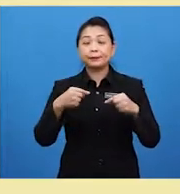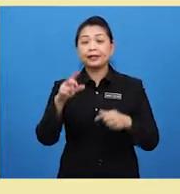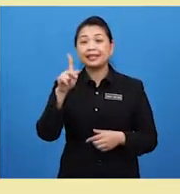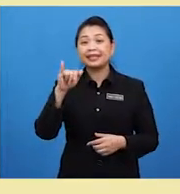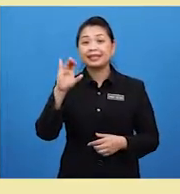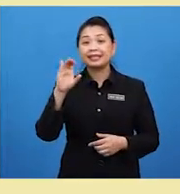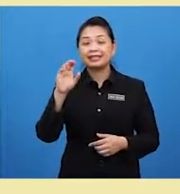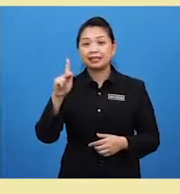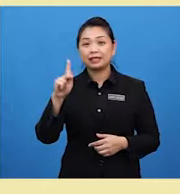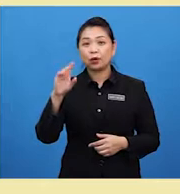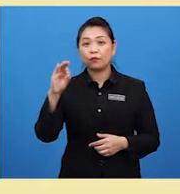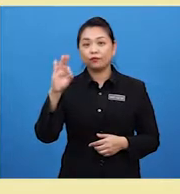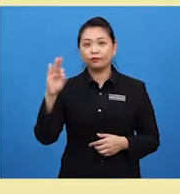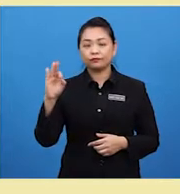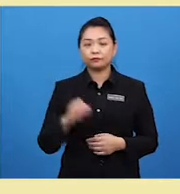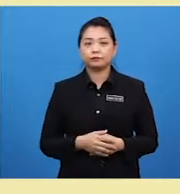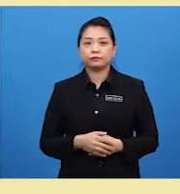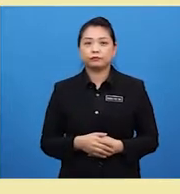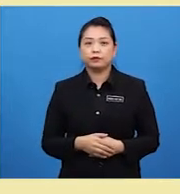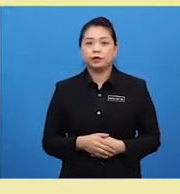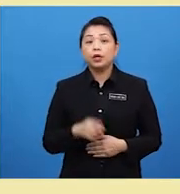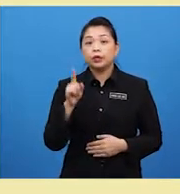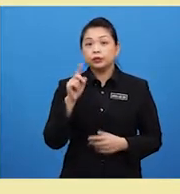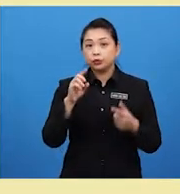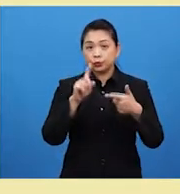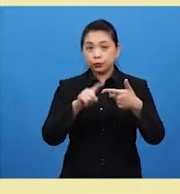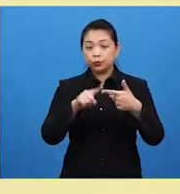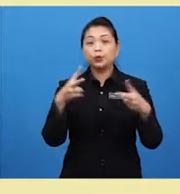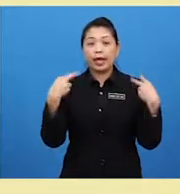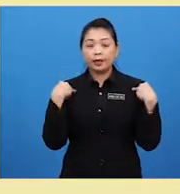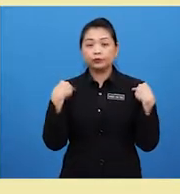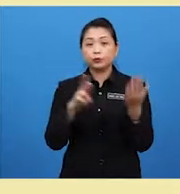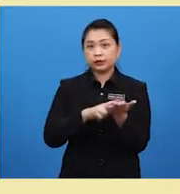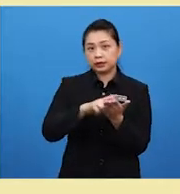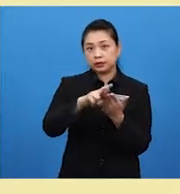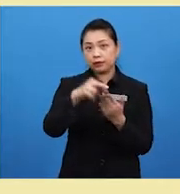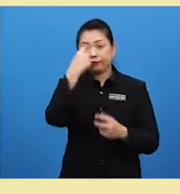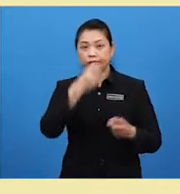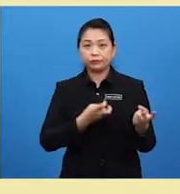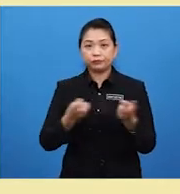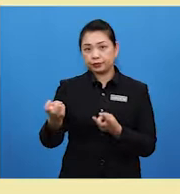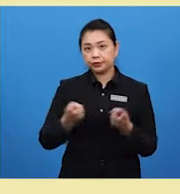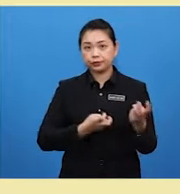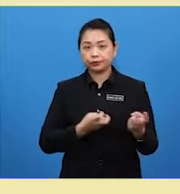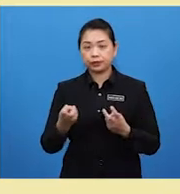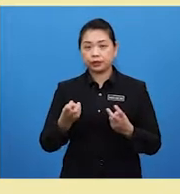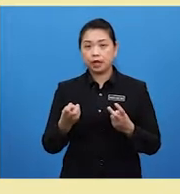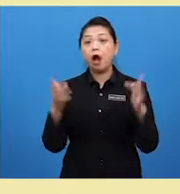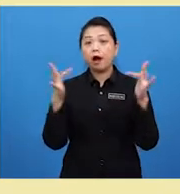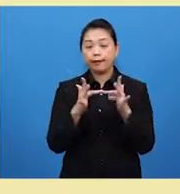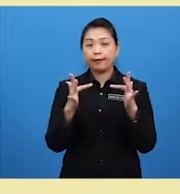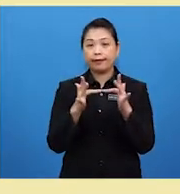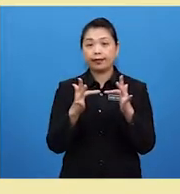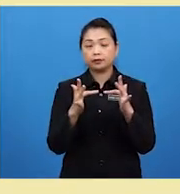Number two, you have to register for the roller skating marathon online.